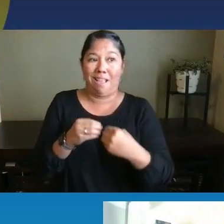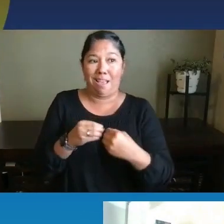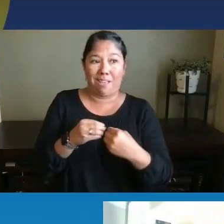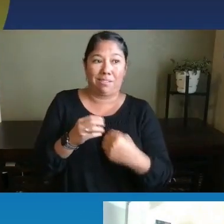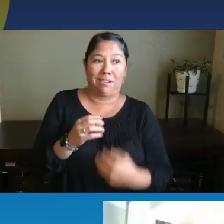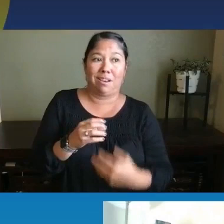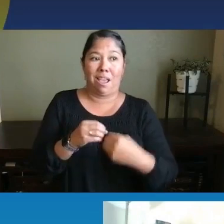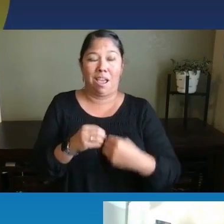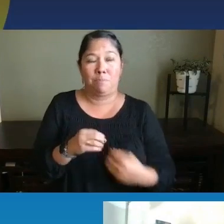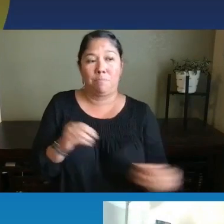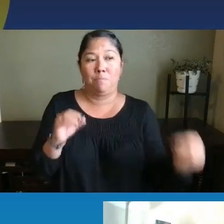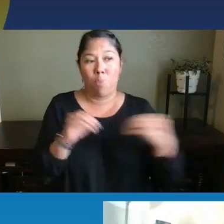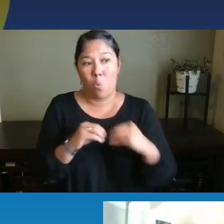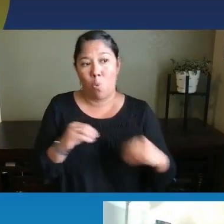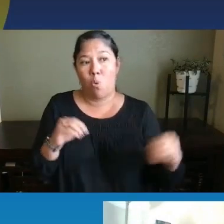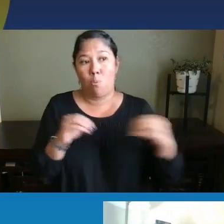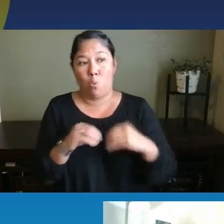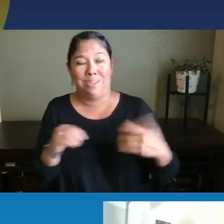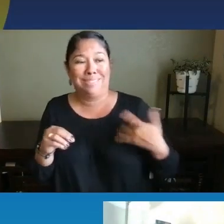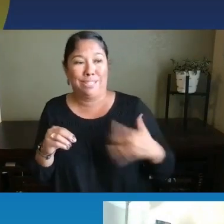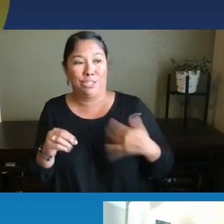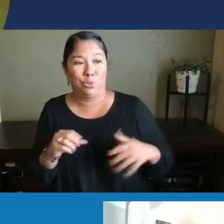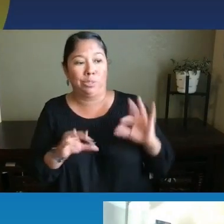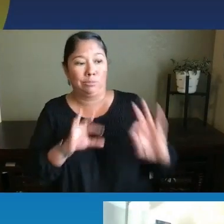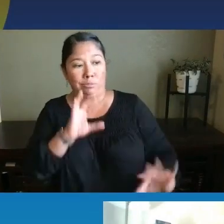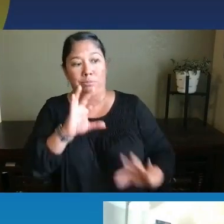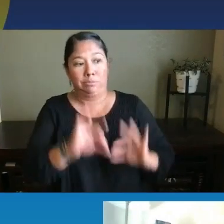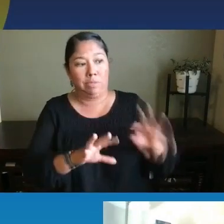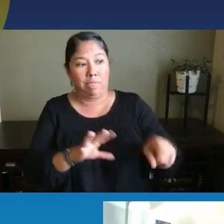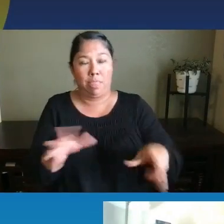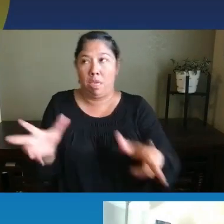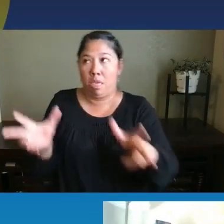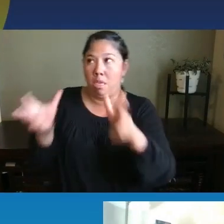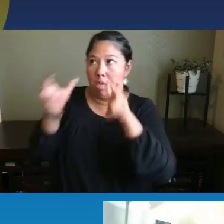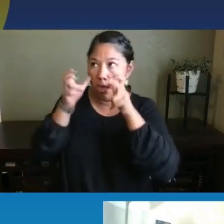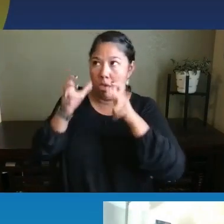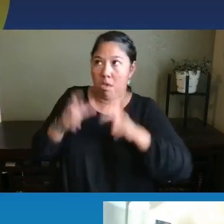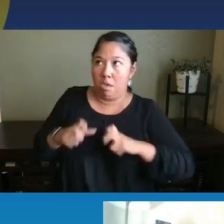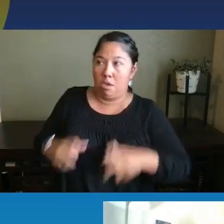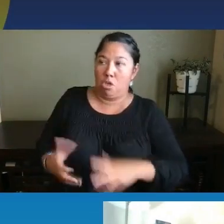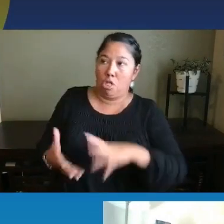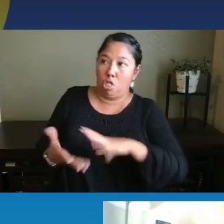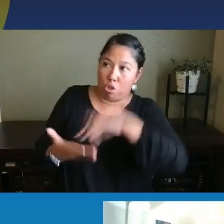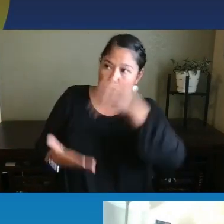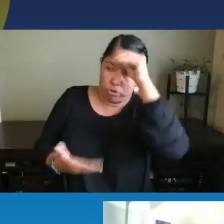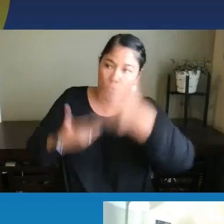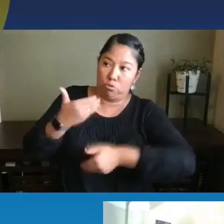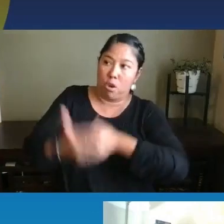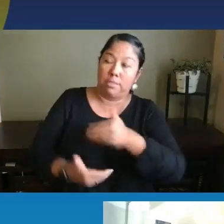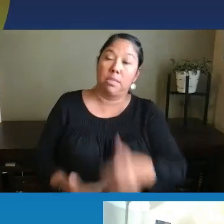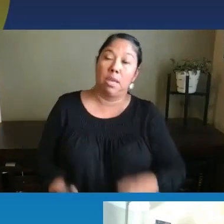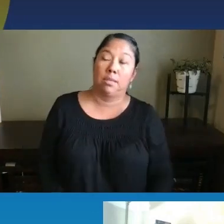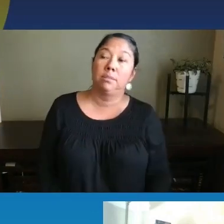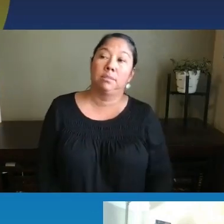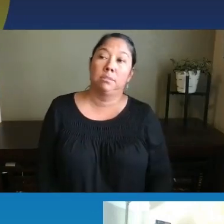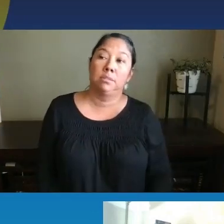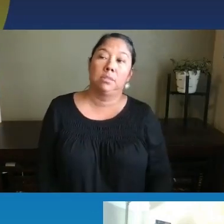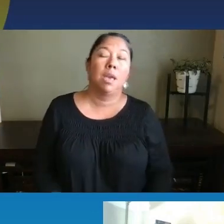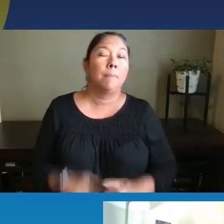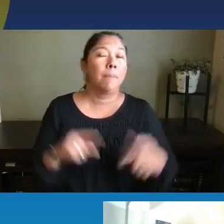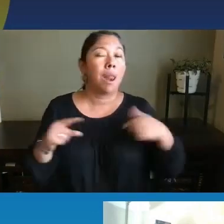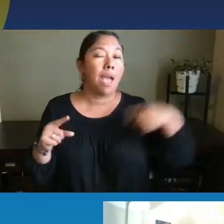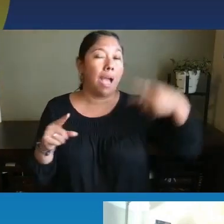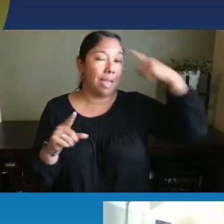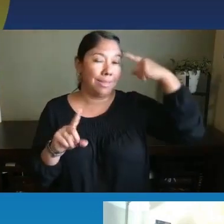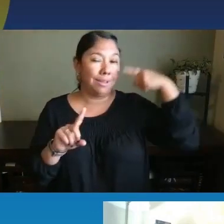give them more sensory input. So they take that in and learn to process that. But, um, you know, I think the main thing